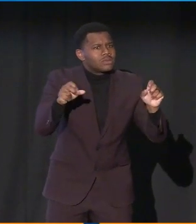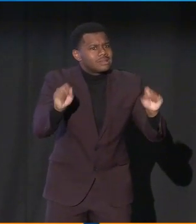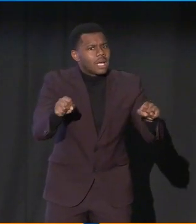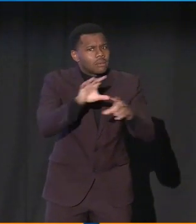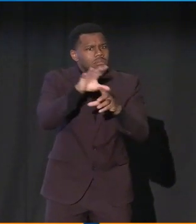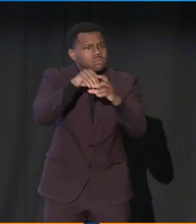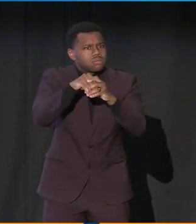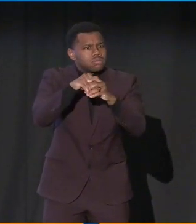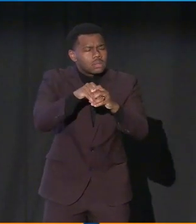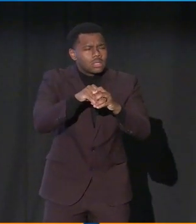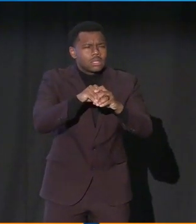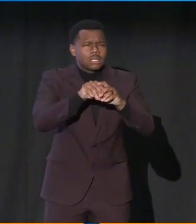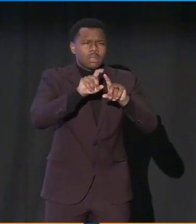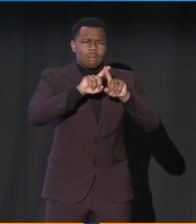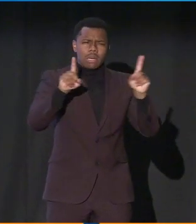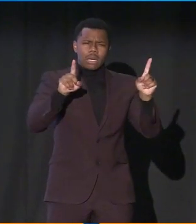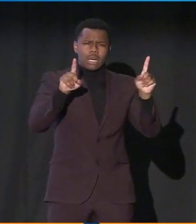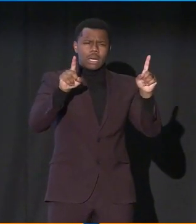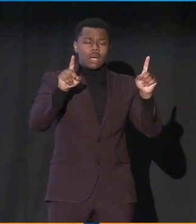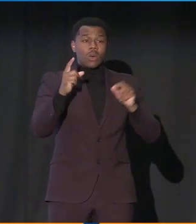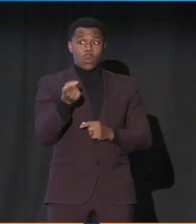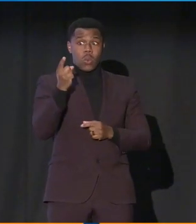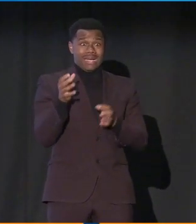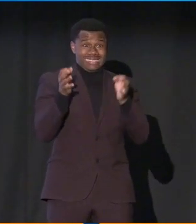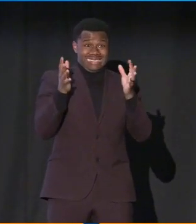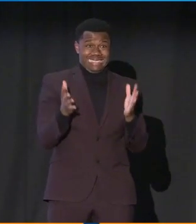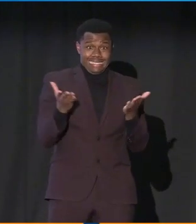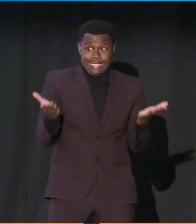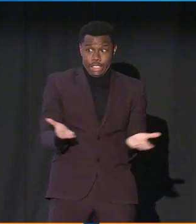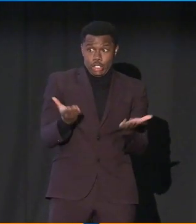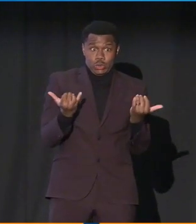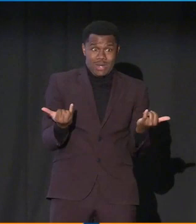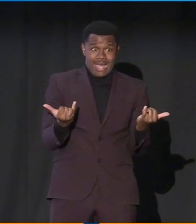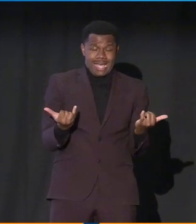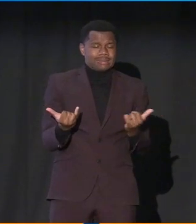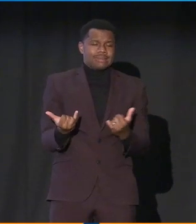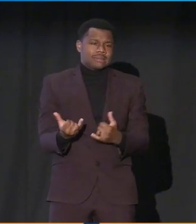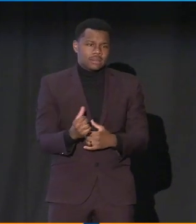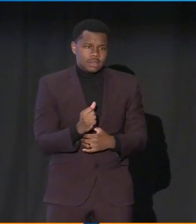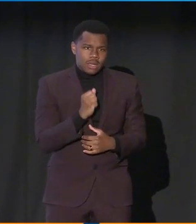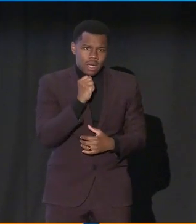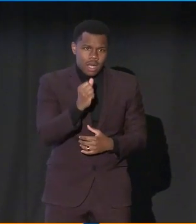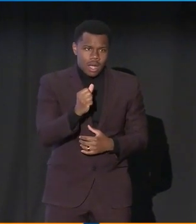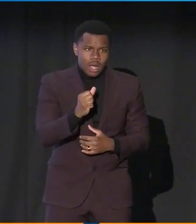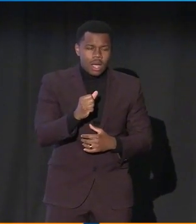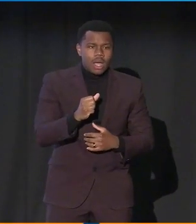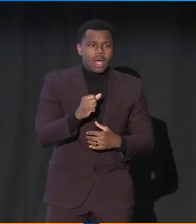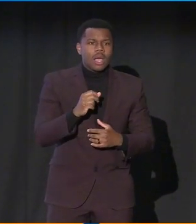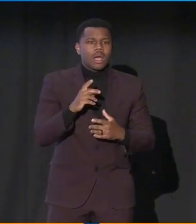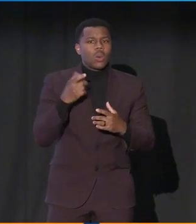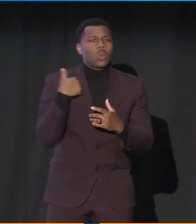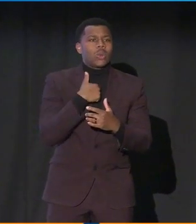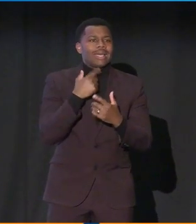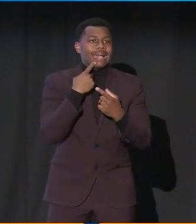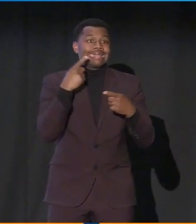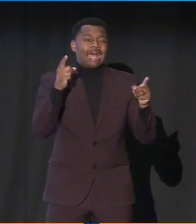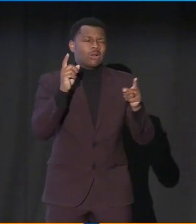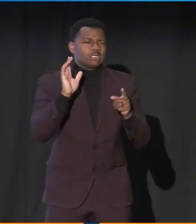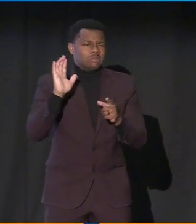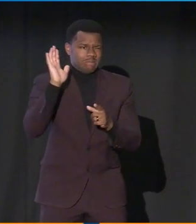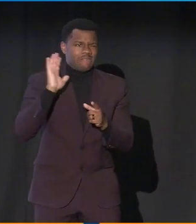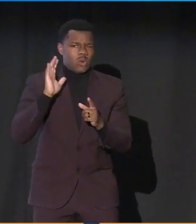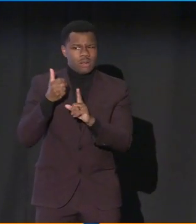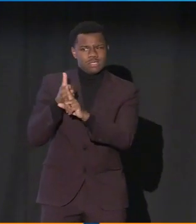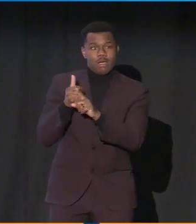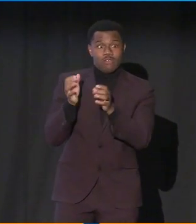that we don't have one judge with us here today that we announced earlier this year. And, you know, I would like